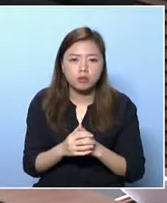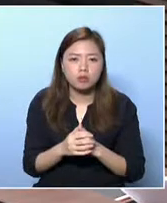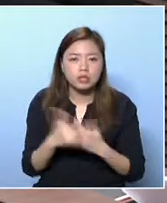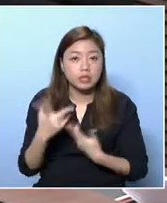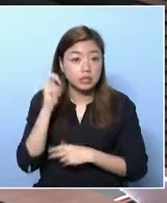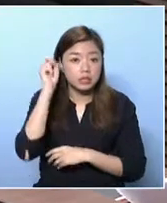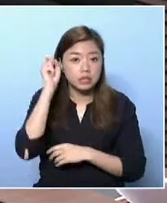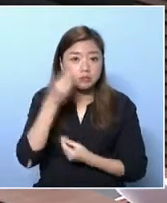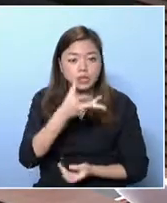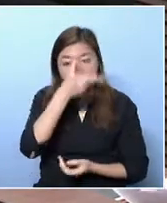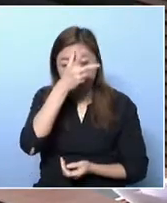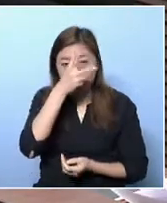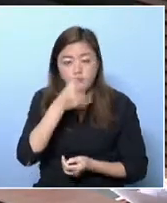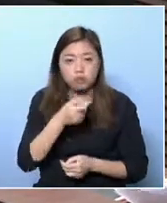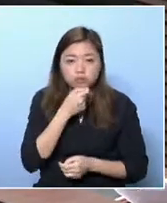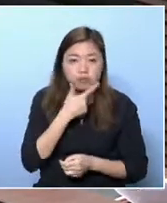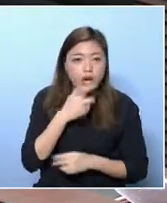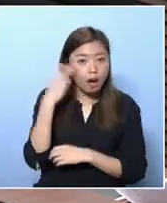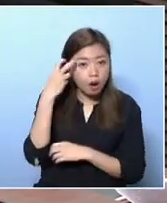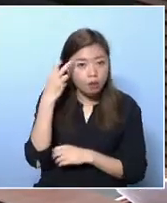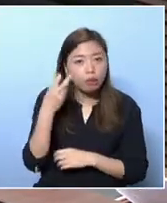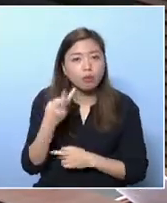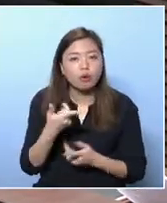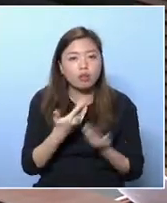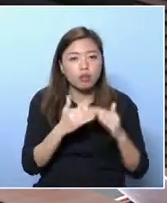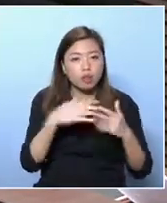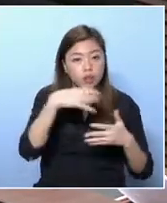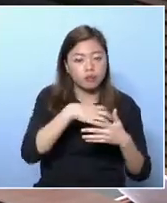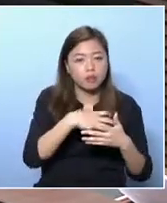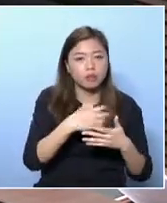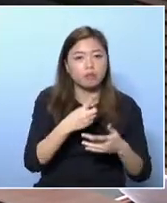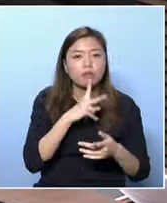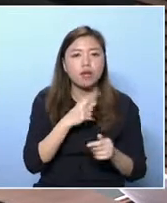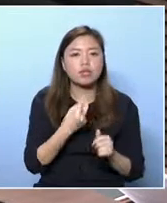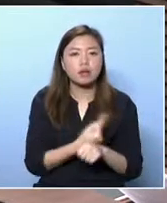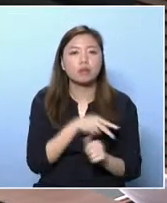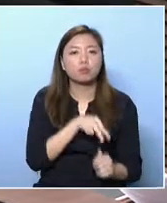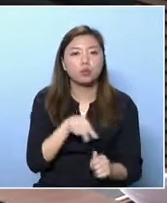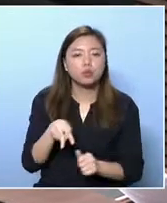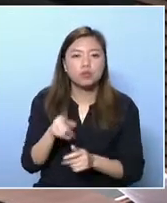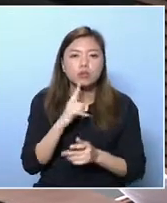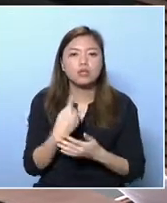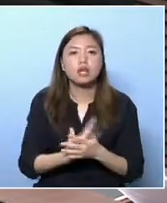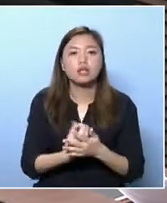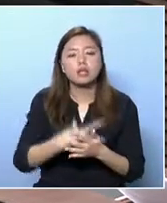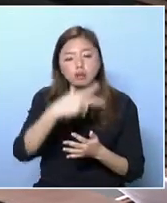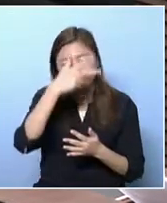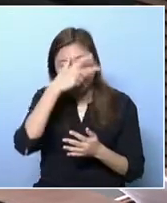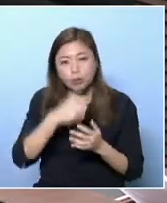children at the same time. So we hope the government should provide